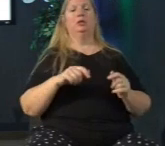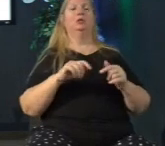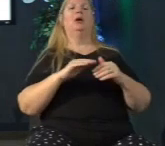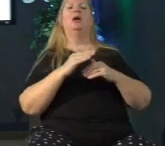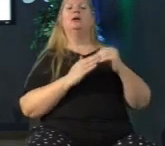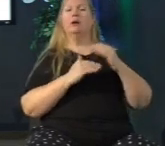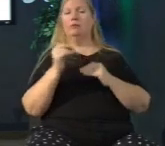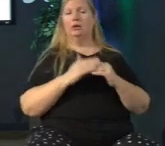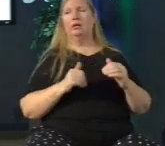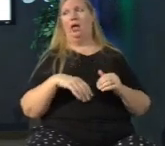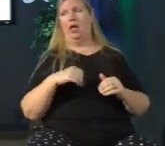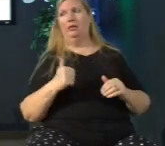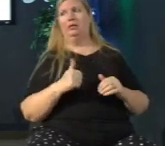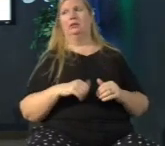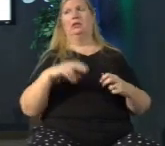how hard is that